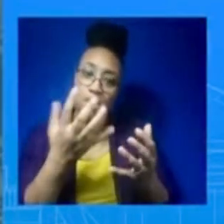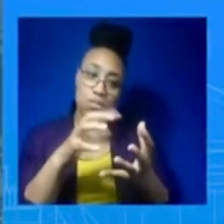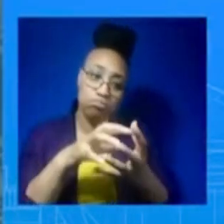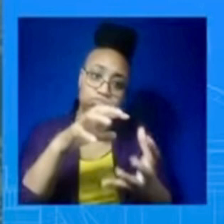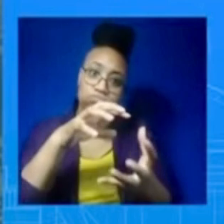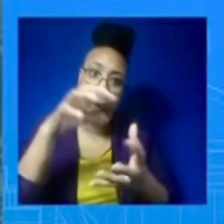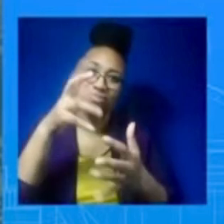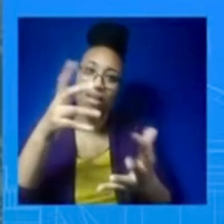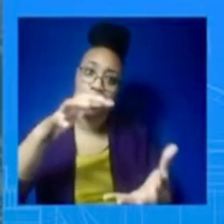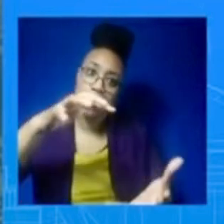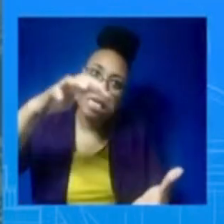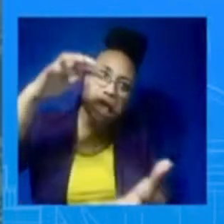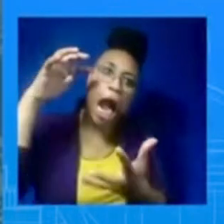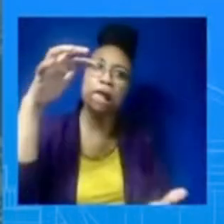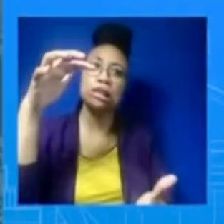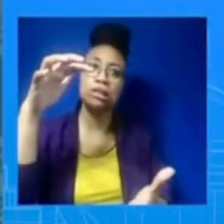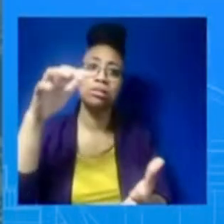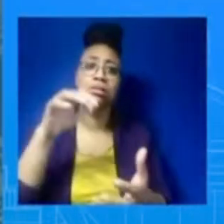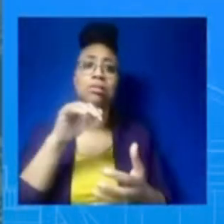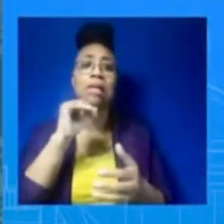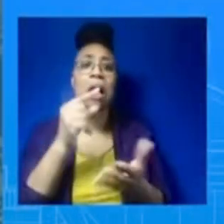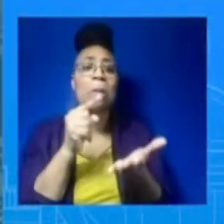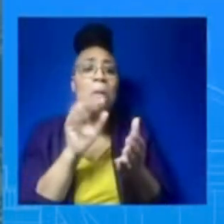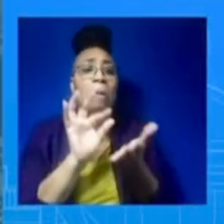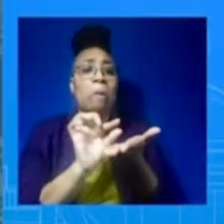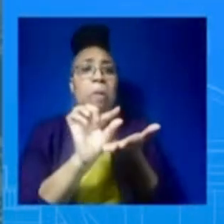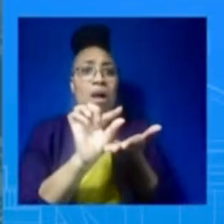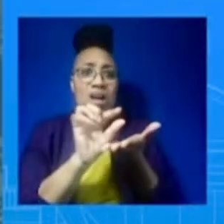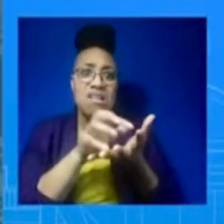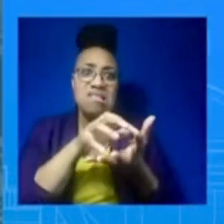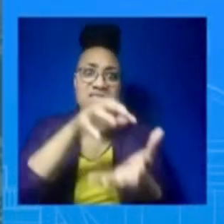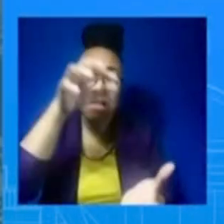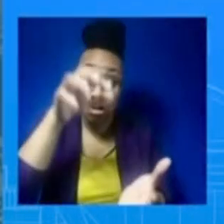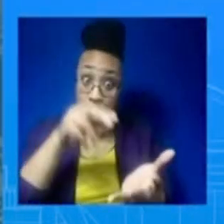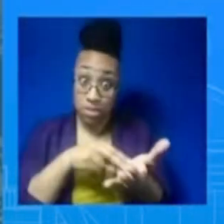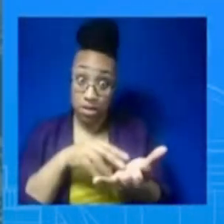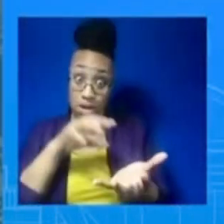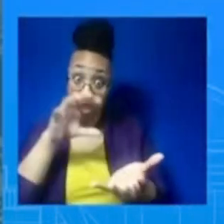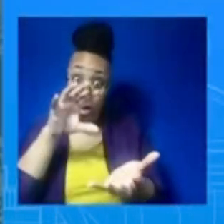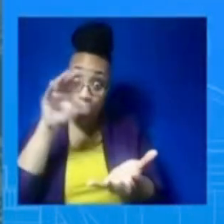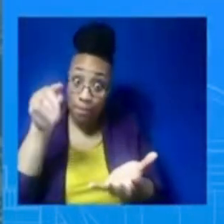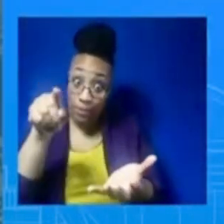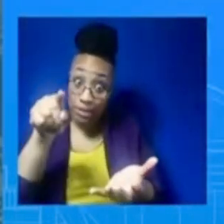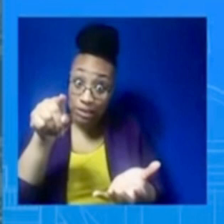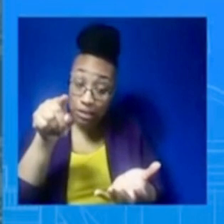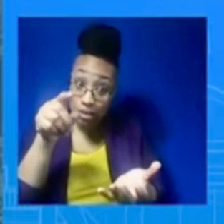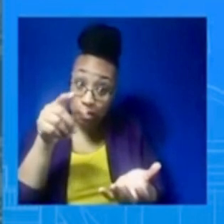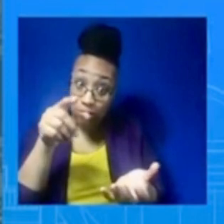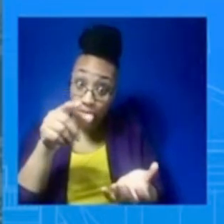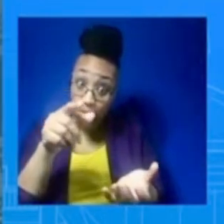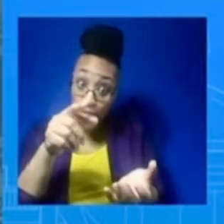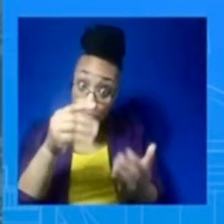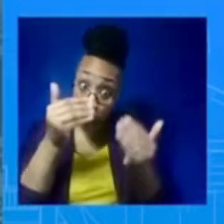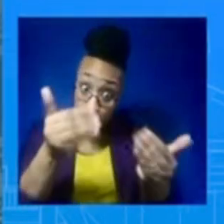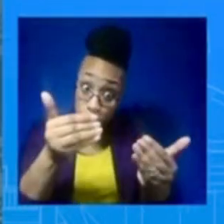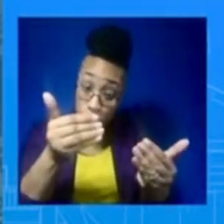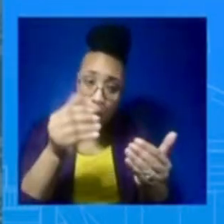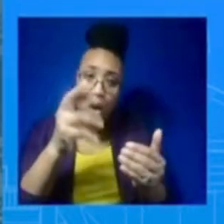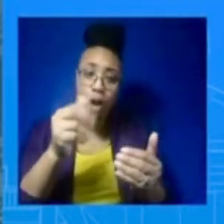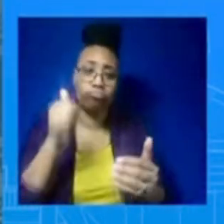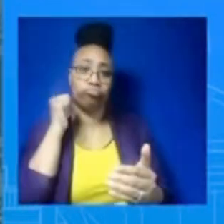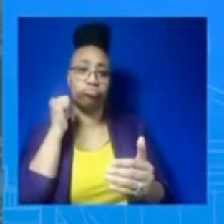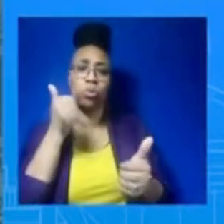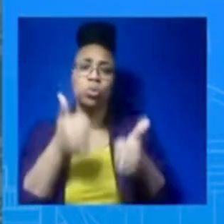off of that. I just laid out how, you know, that EPA is requiring, is requiring, or